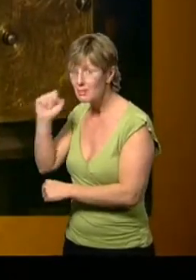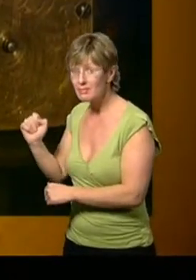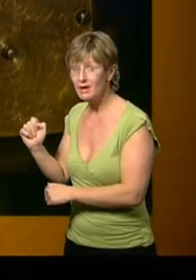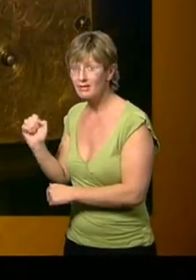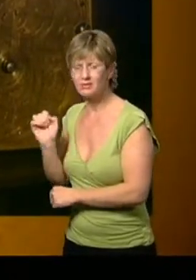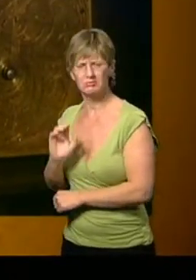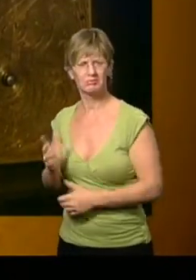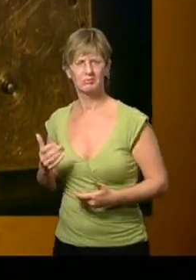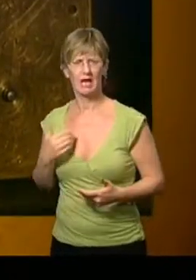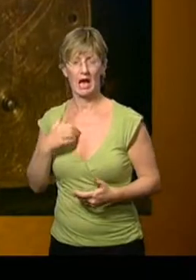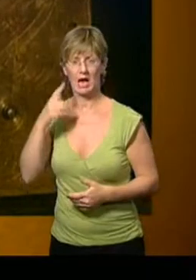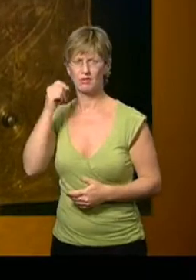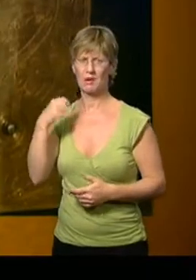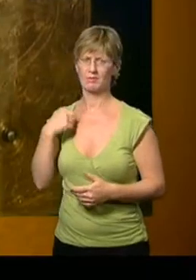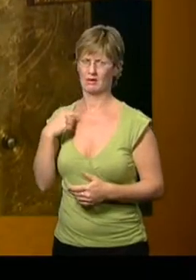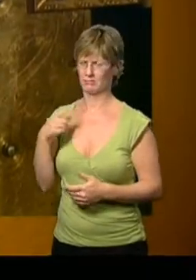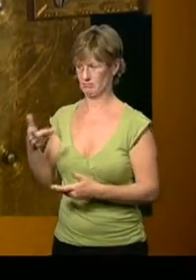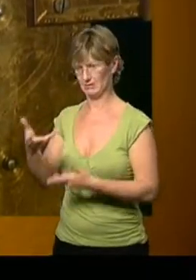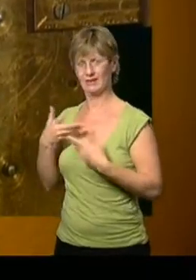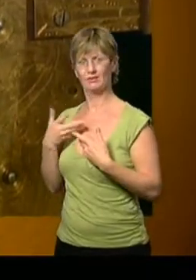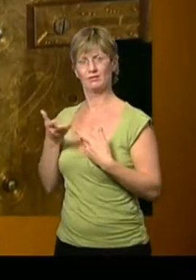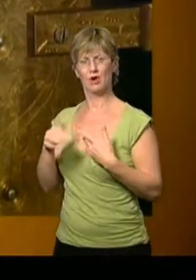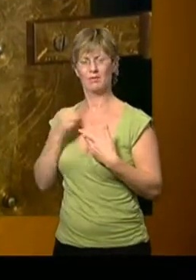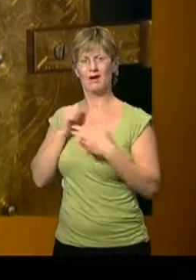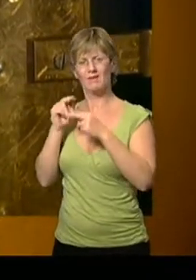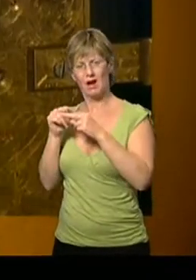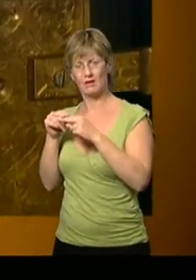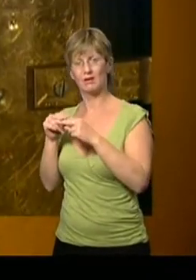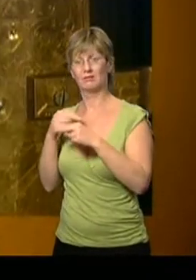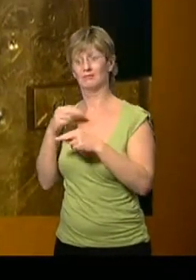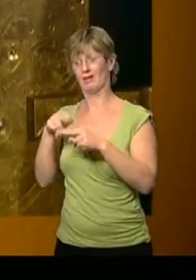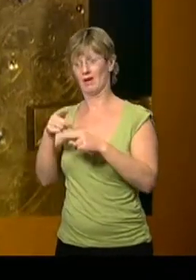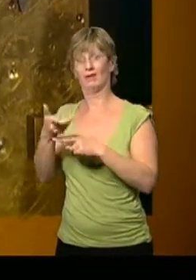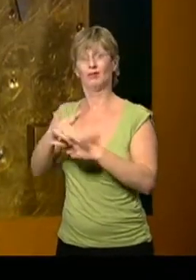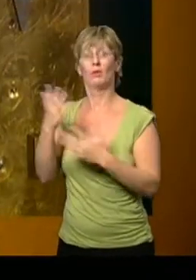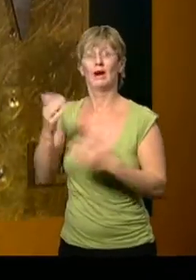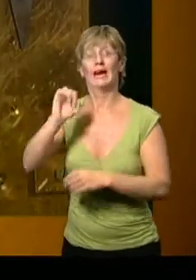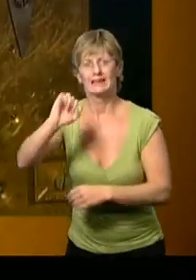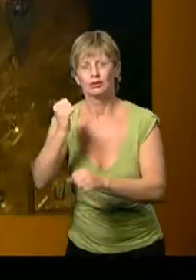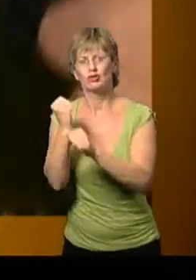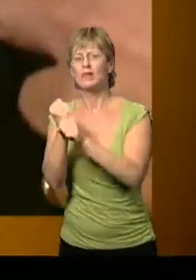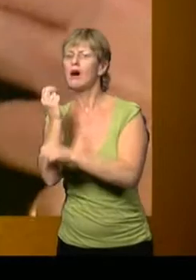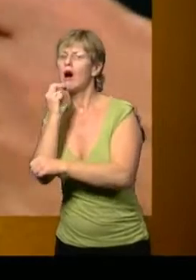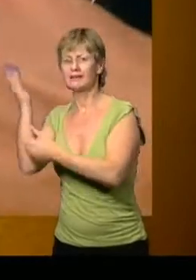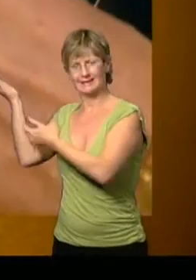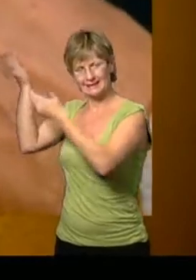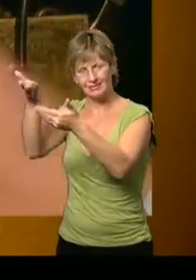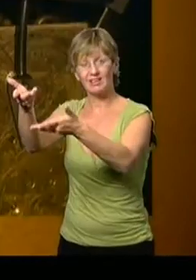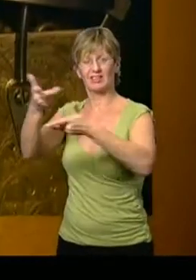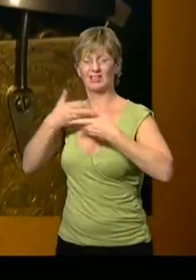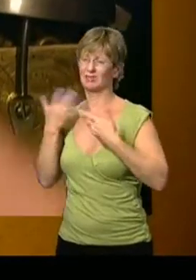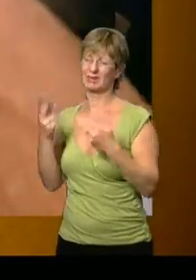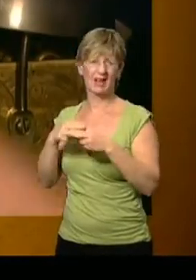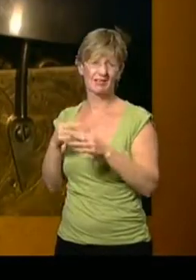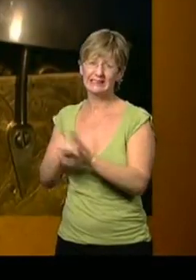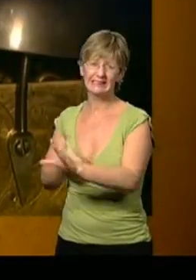No. I inherited this from my father, who had it from his great aunt. So it's been in the family for quite a long time. But when I received it, it had a